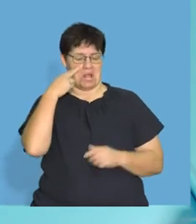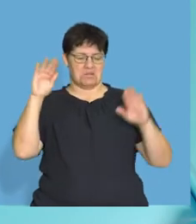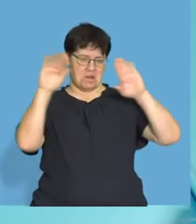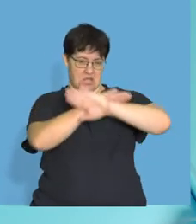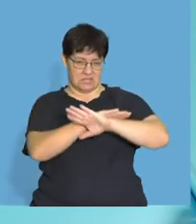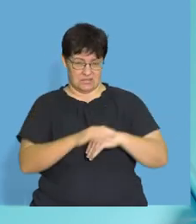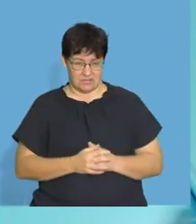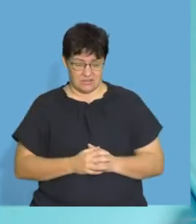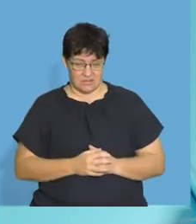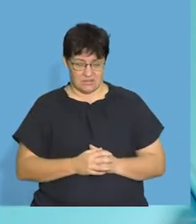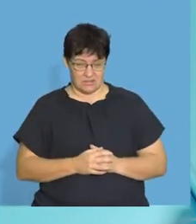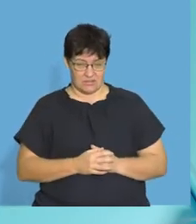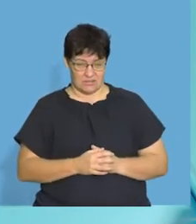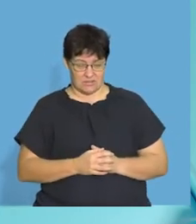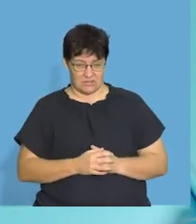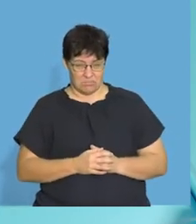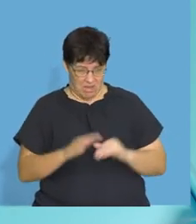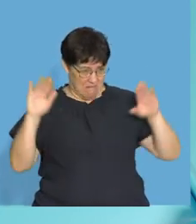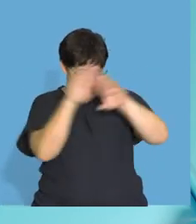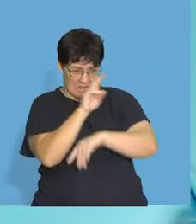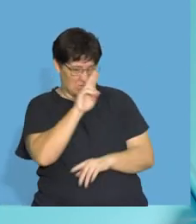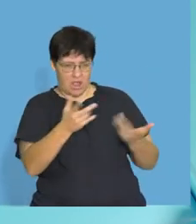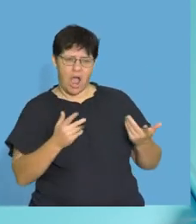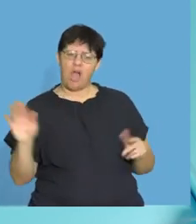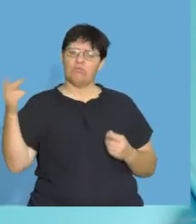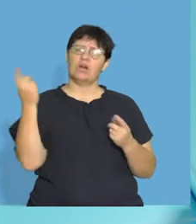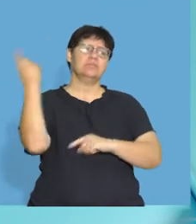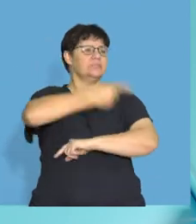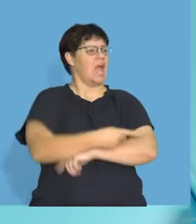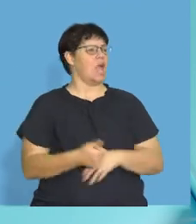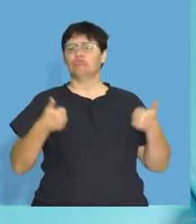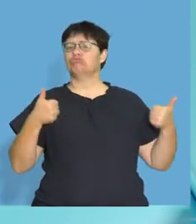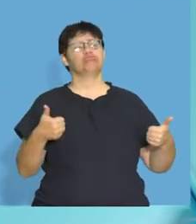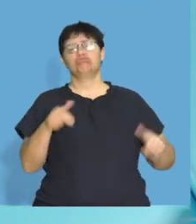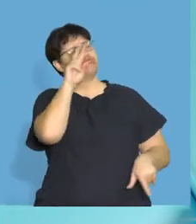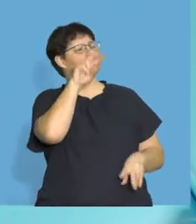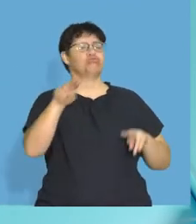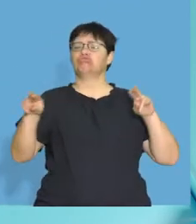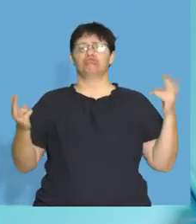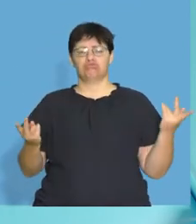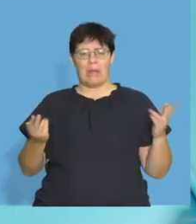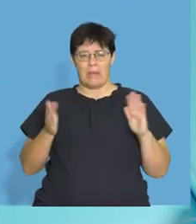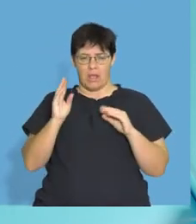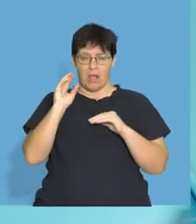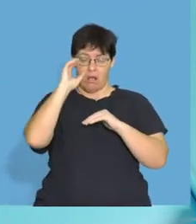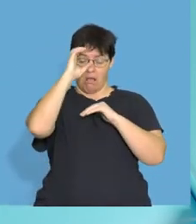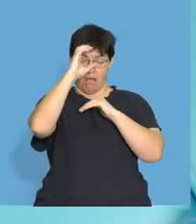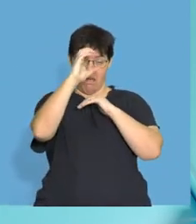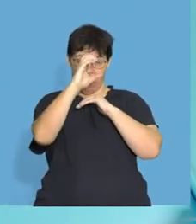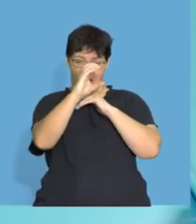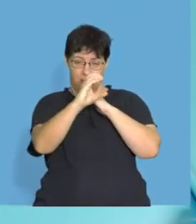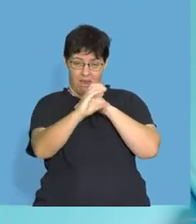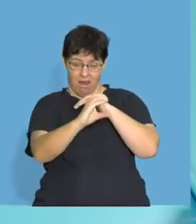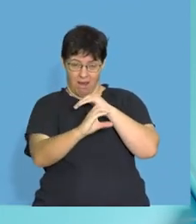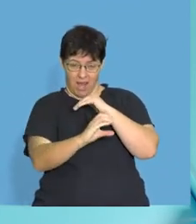simply, you cannot see at night. So during the day, you're fine. But later, maybe in lessons, you're going to learn